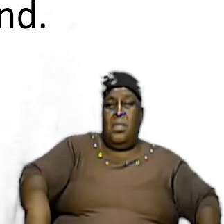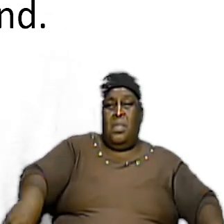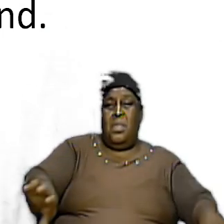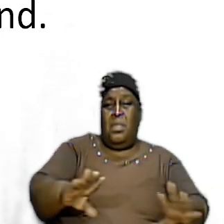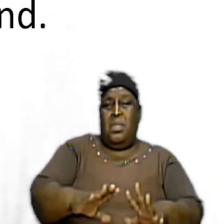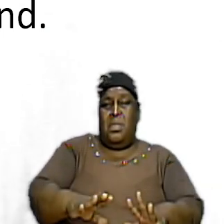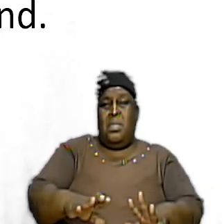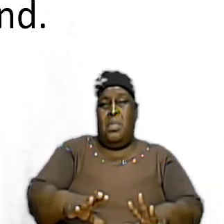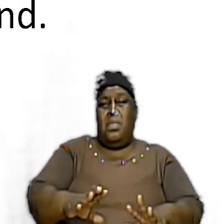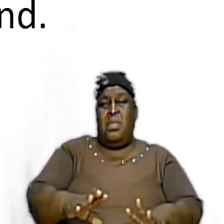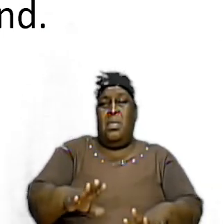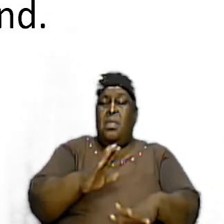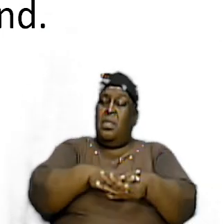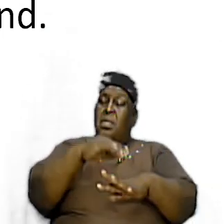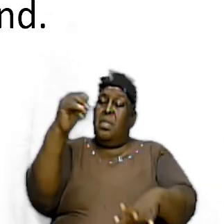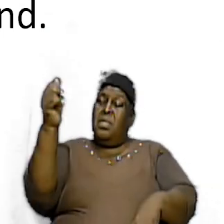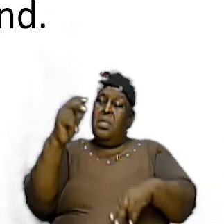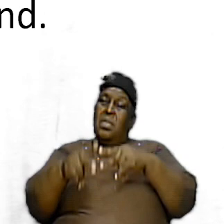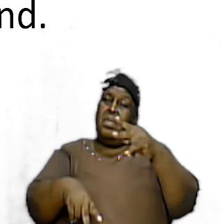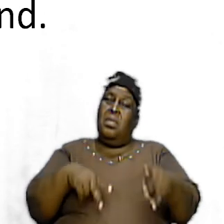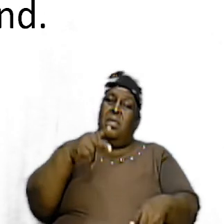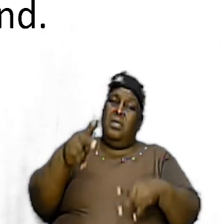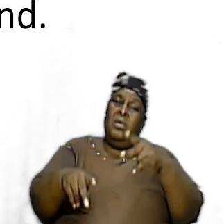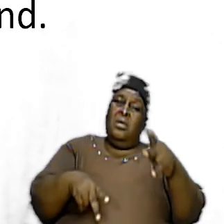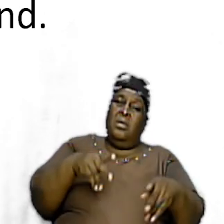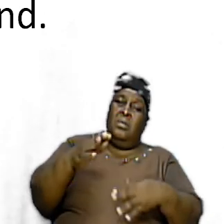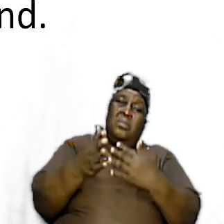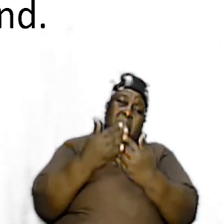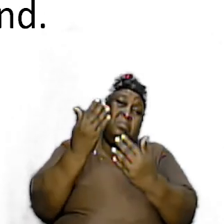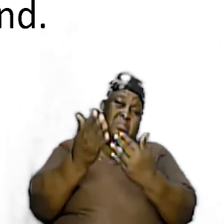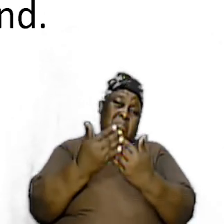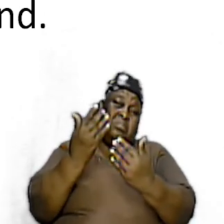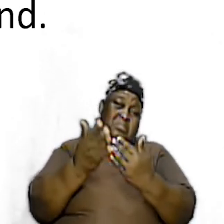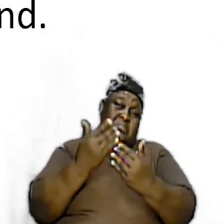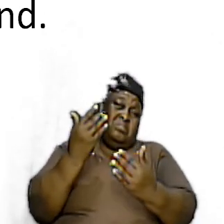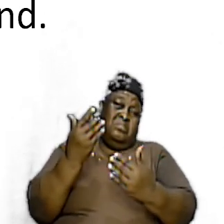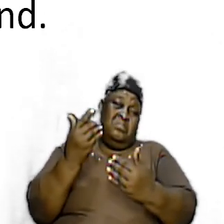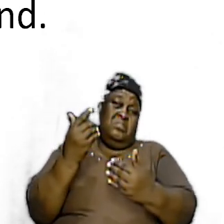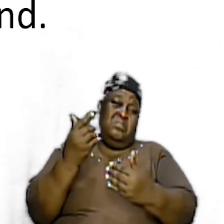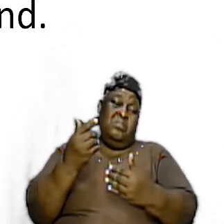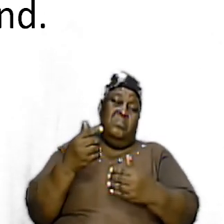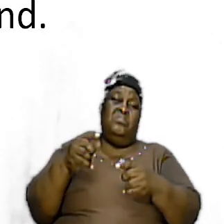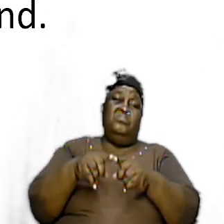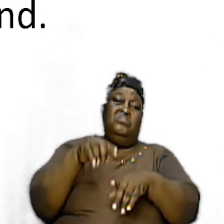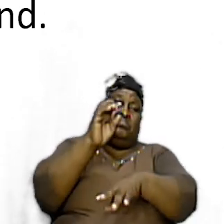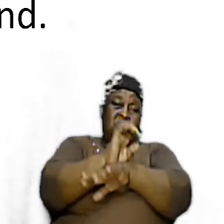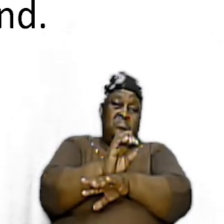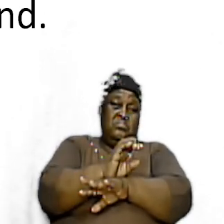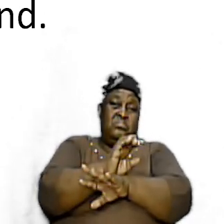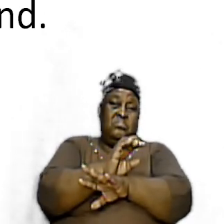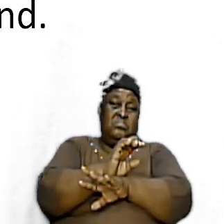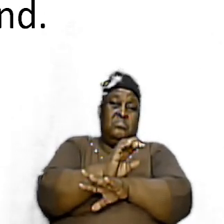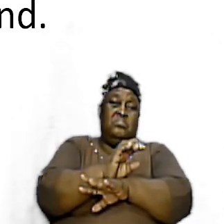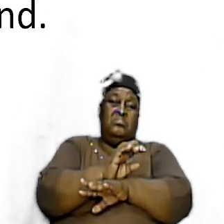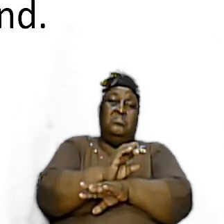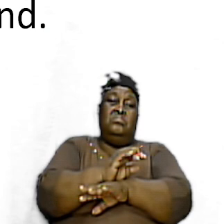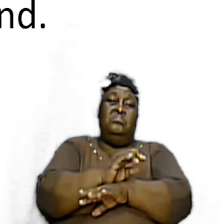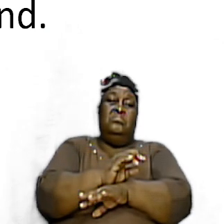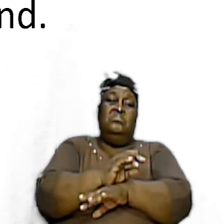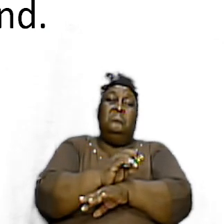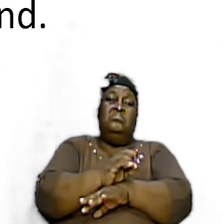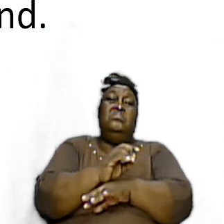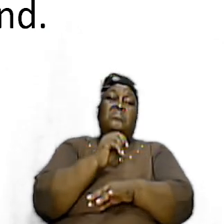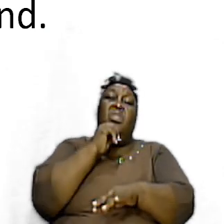out people and therefore could easily be classified as the church and as I said this is not